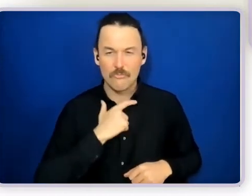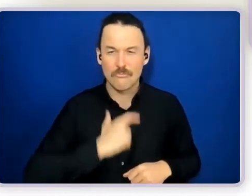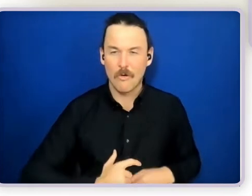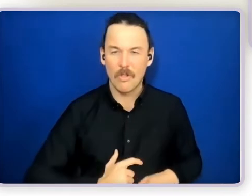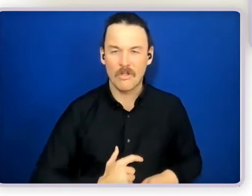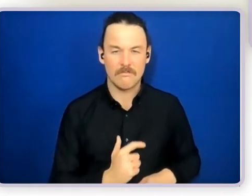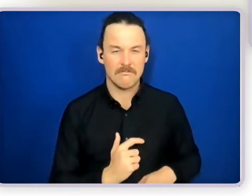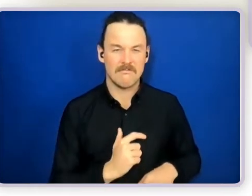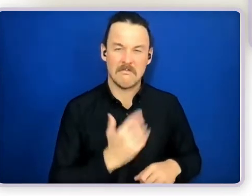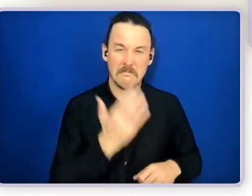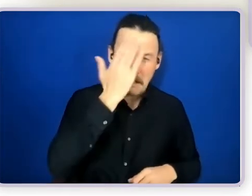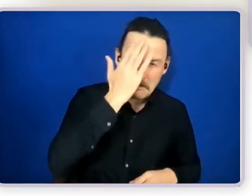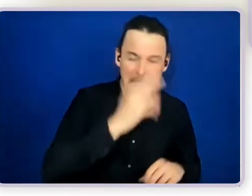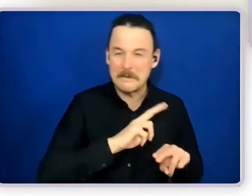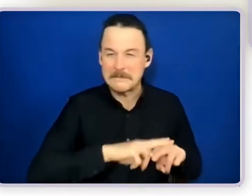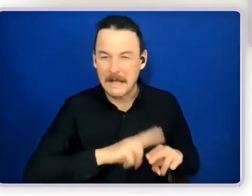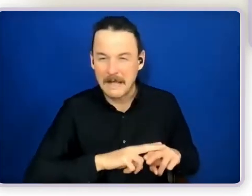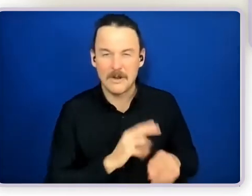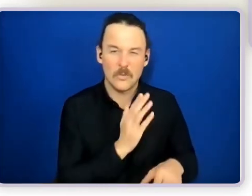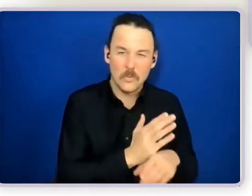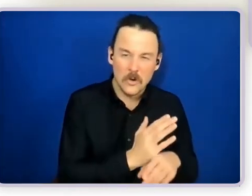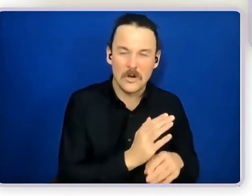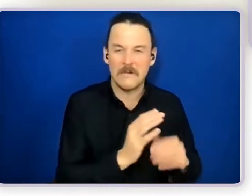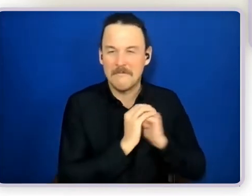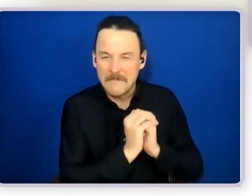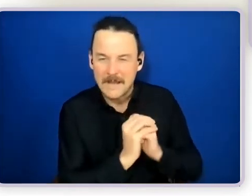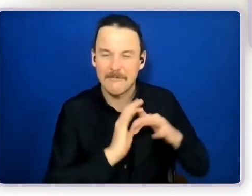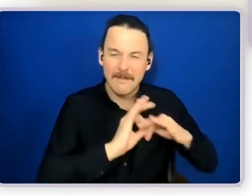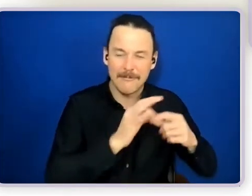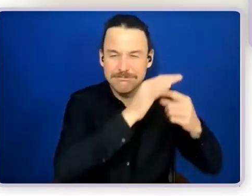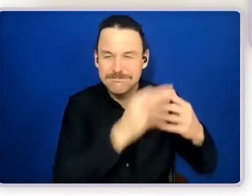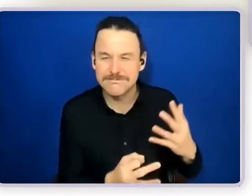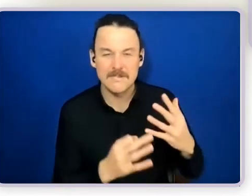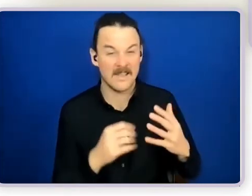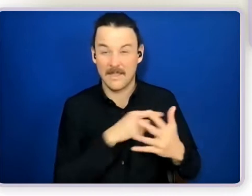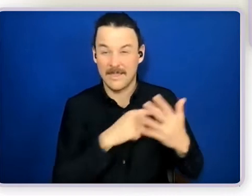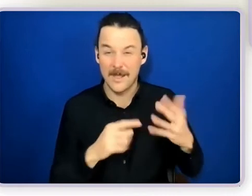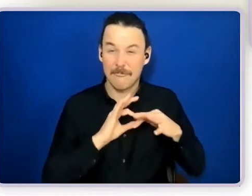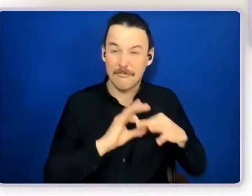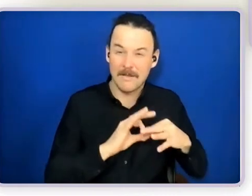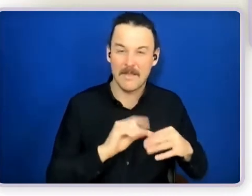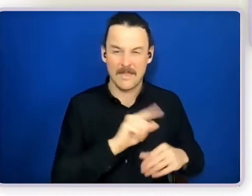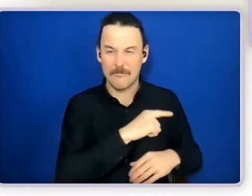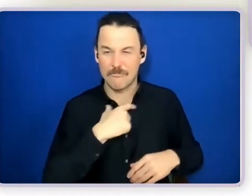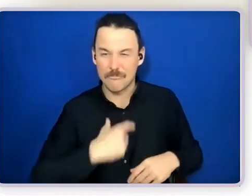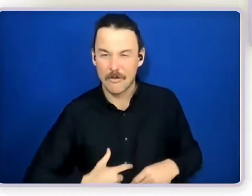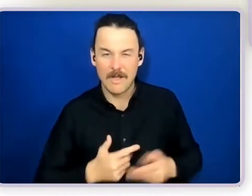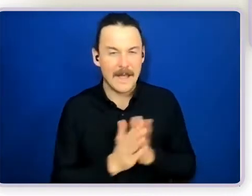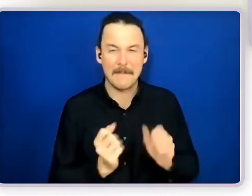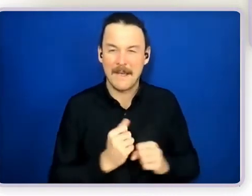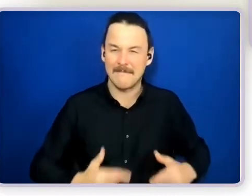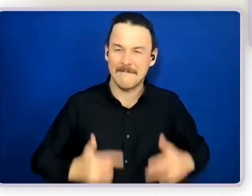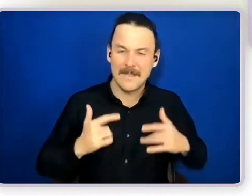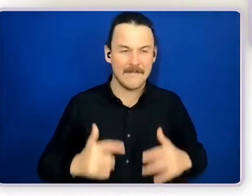it holds you in stature and how it makes you feel and how you are as a person and how you grow in confidence, et cetera, because of